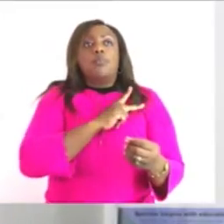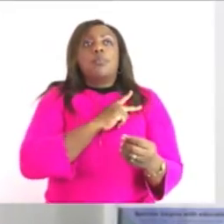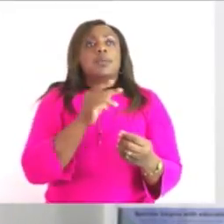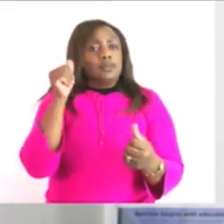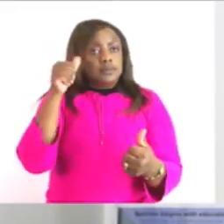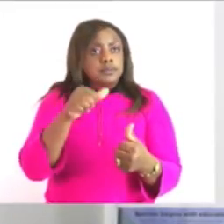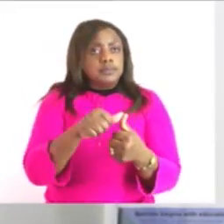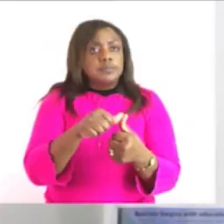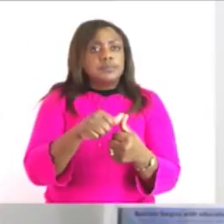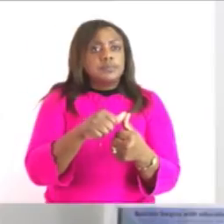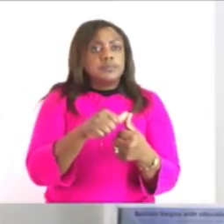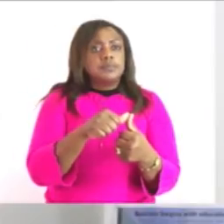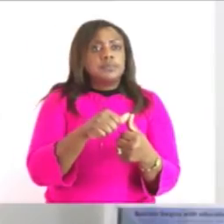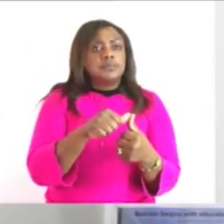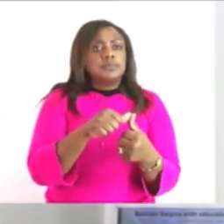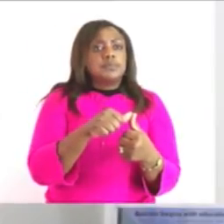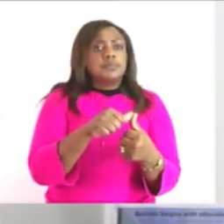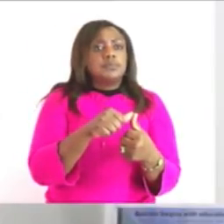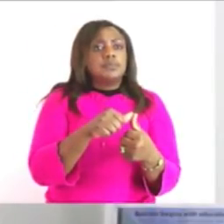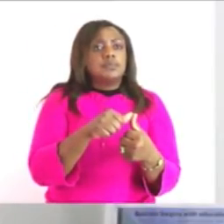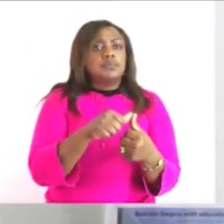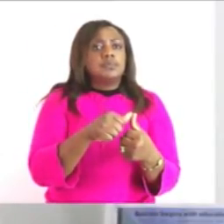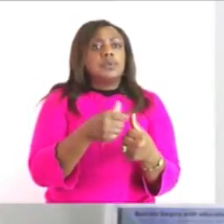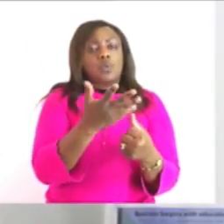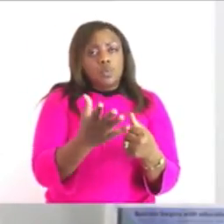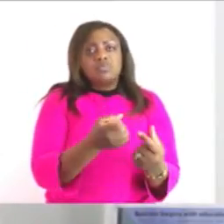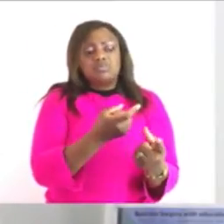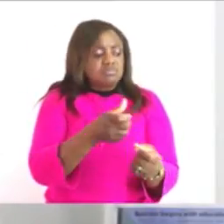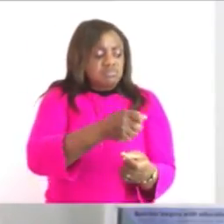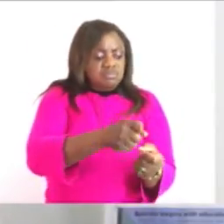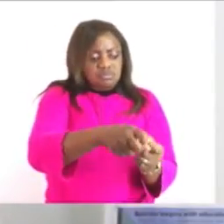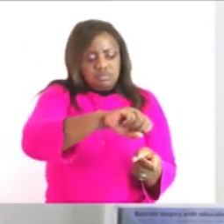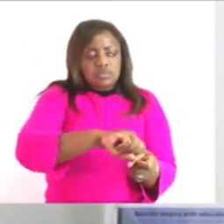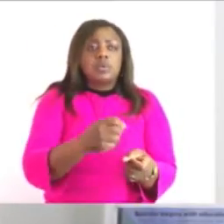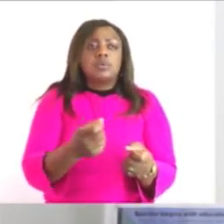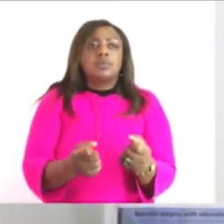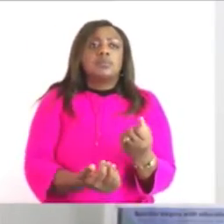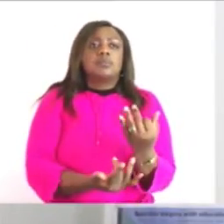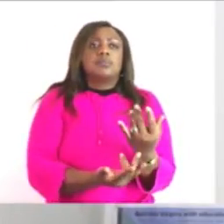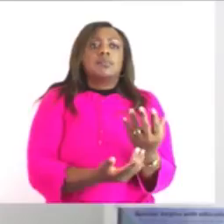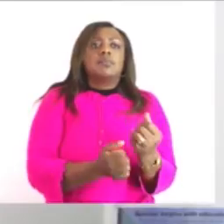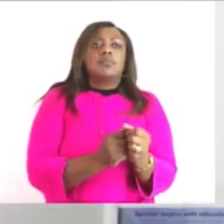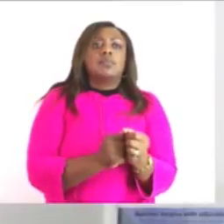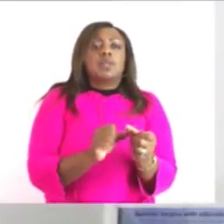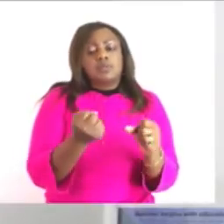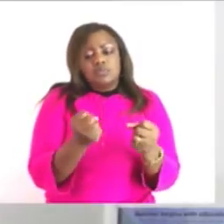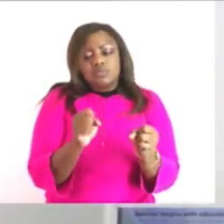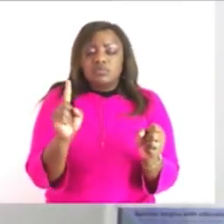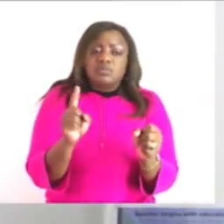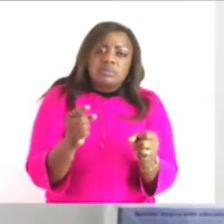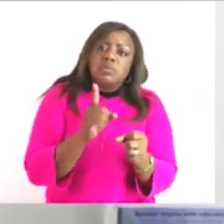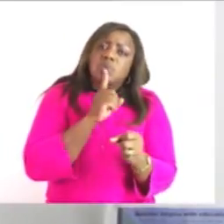having water which is just from the tap it is not that cold it's not that warm